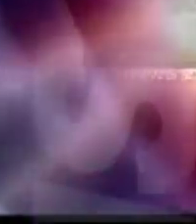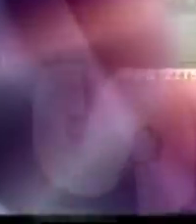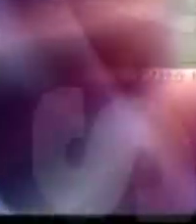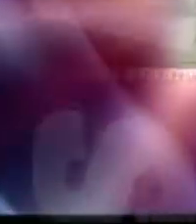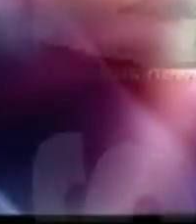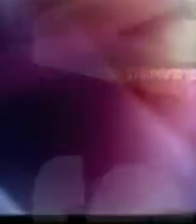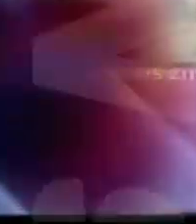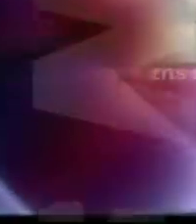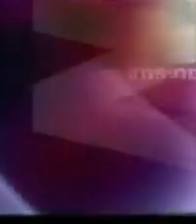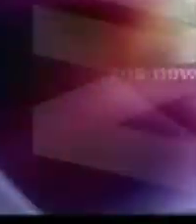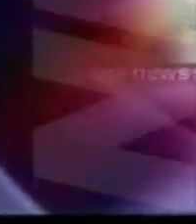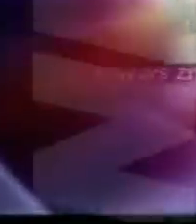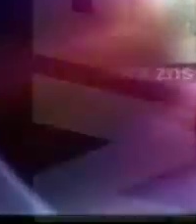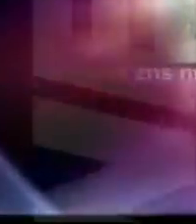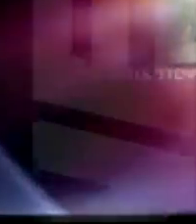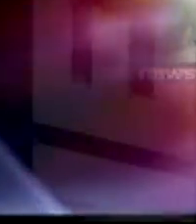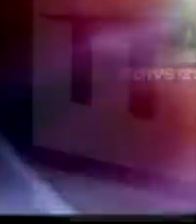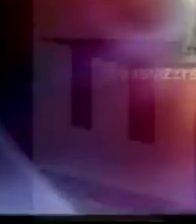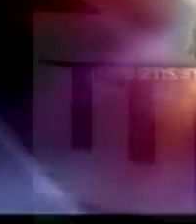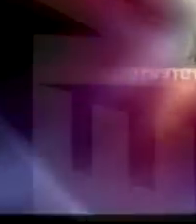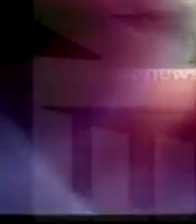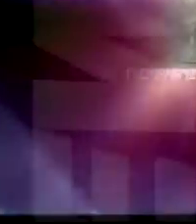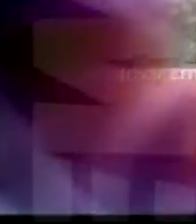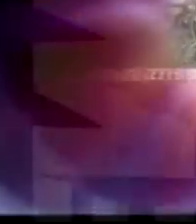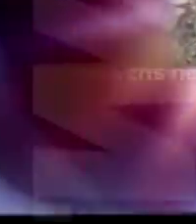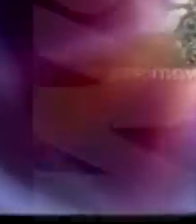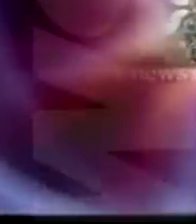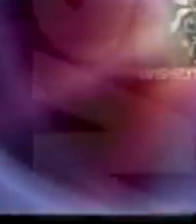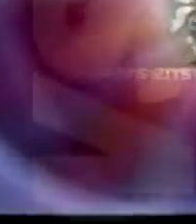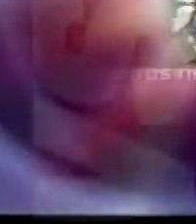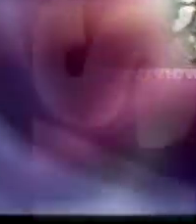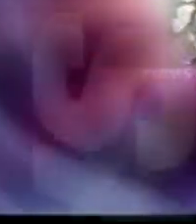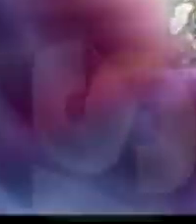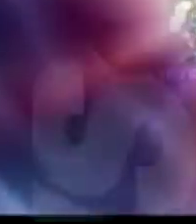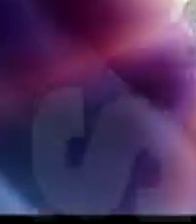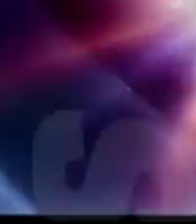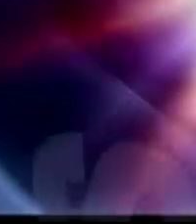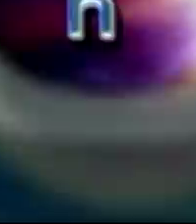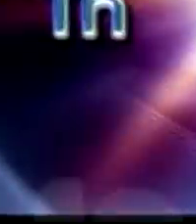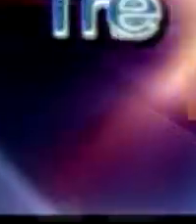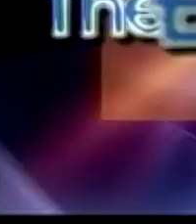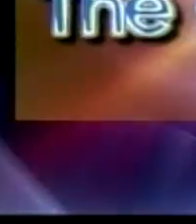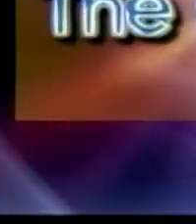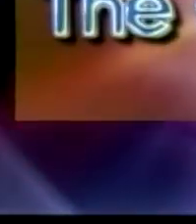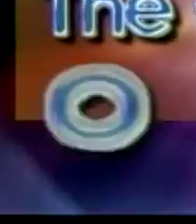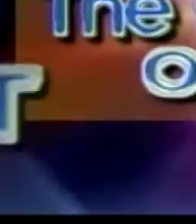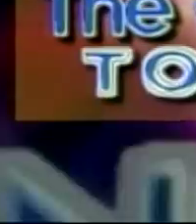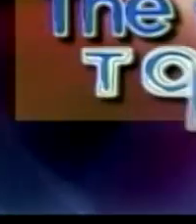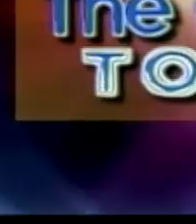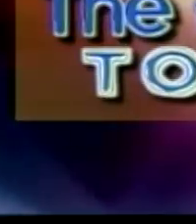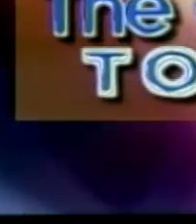Covering the islands of the Bahamas, ZNS Network presents The Bahamas Tonight.